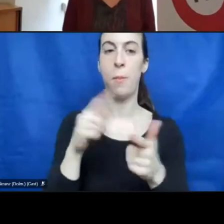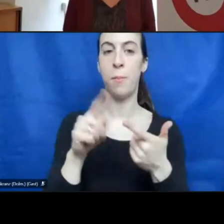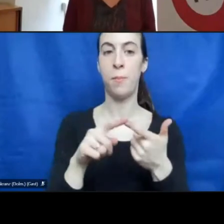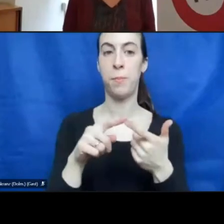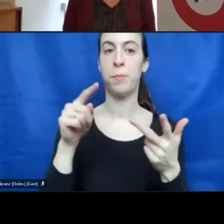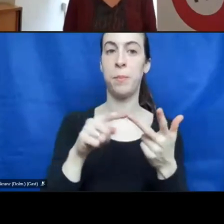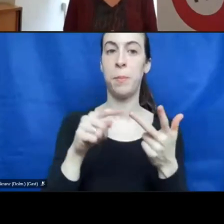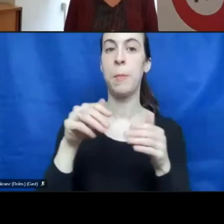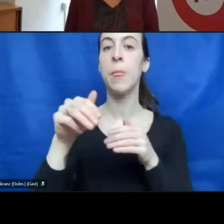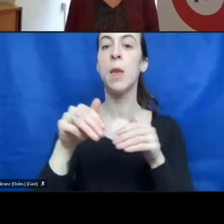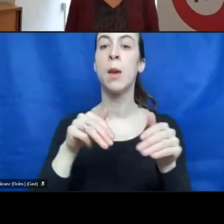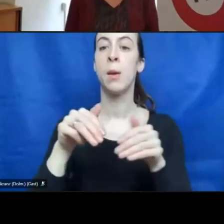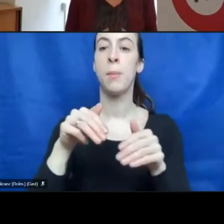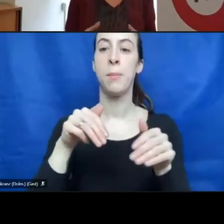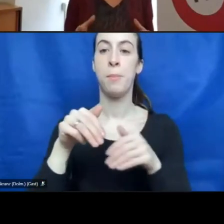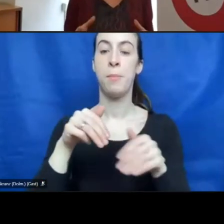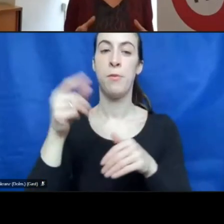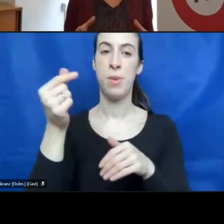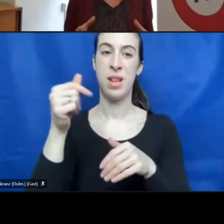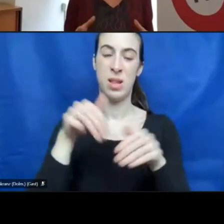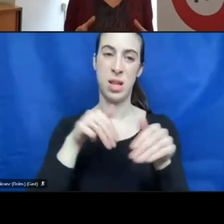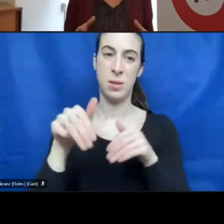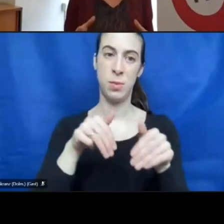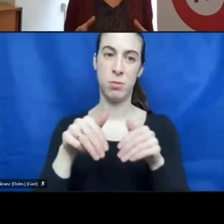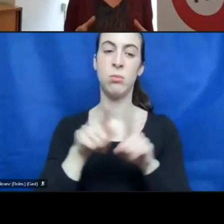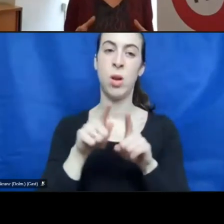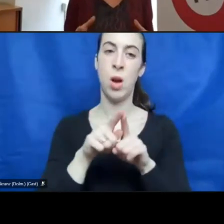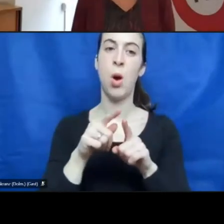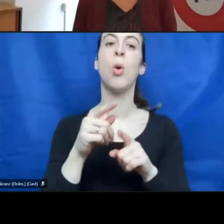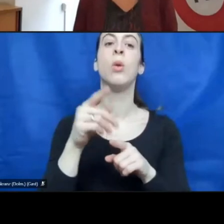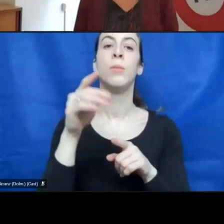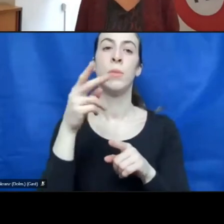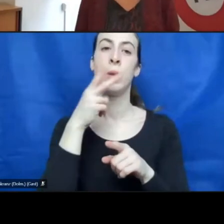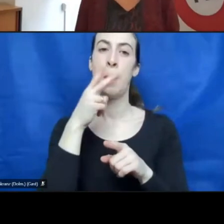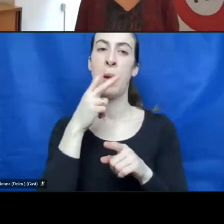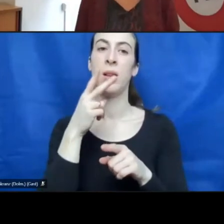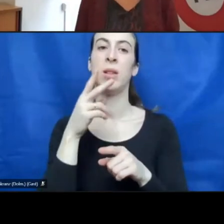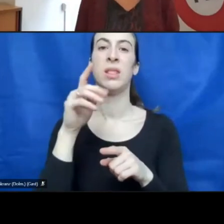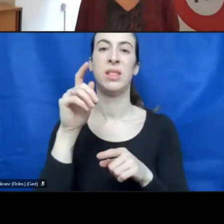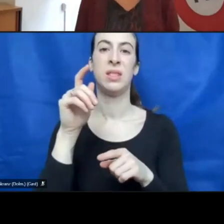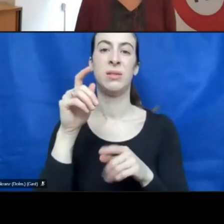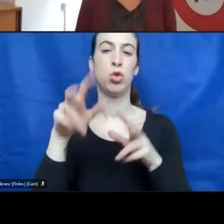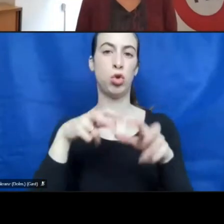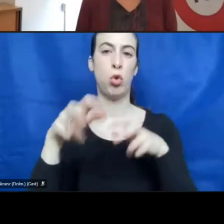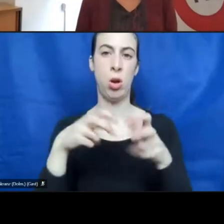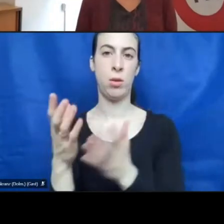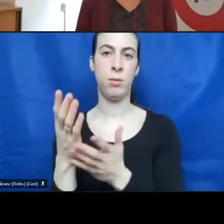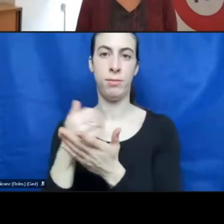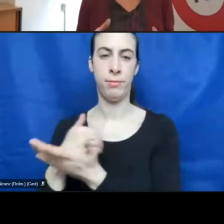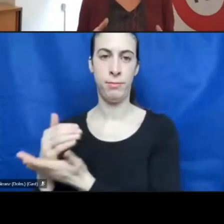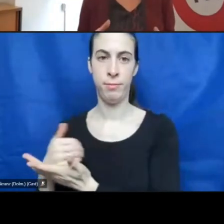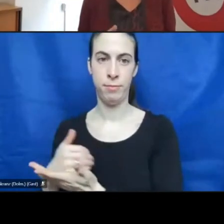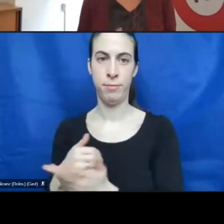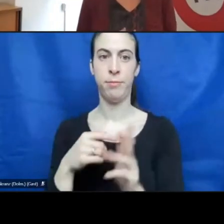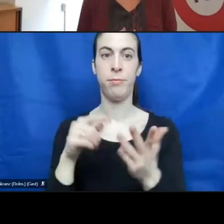the Ministry of Finance is the site that collects tobacco tax. The next site is the Ministry